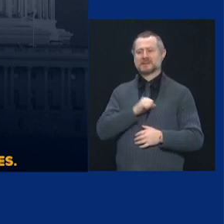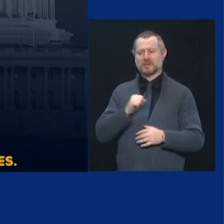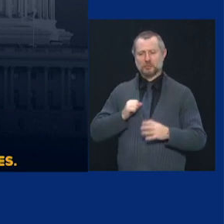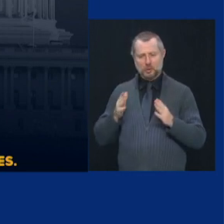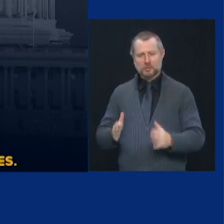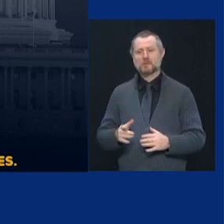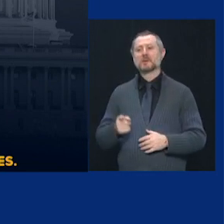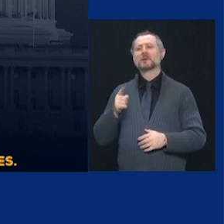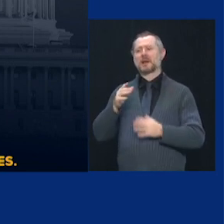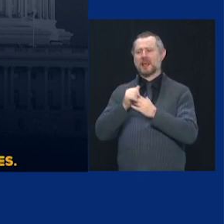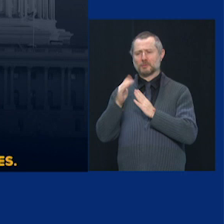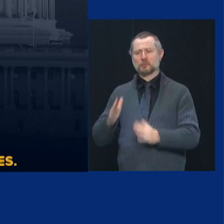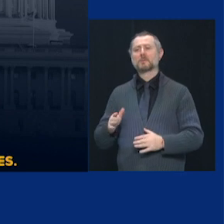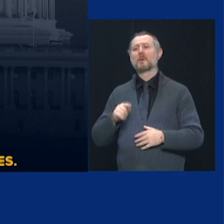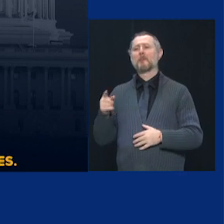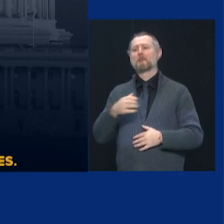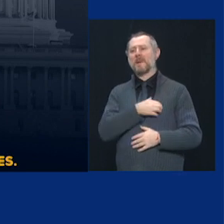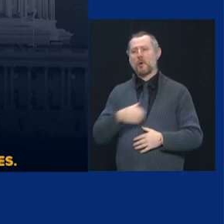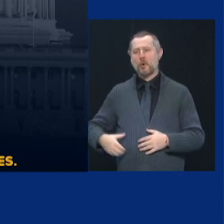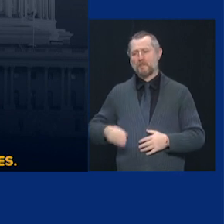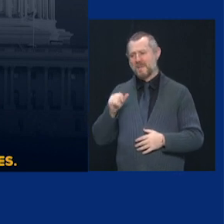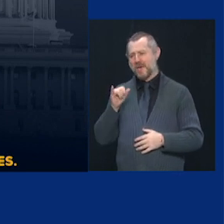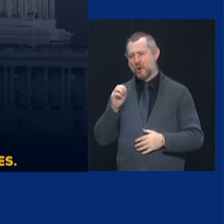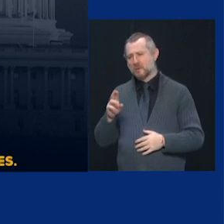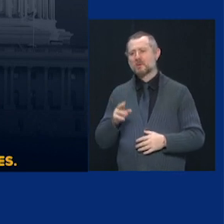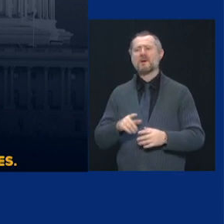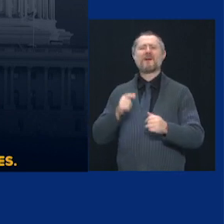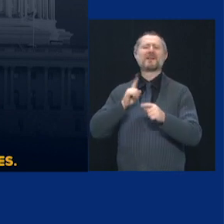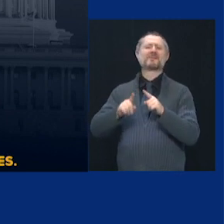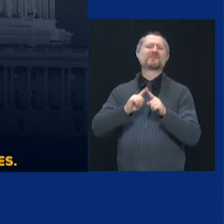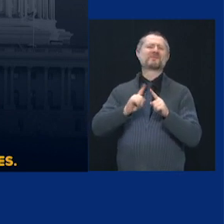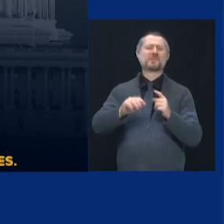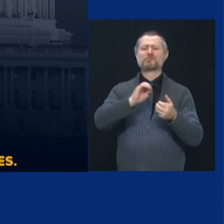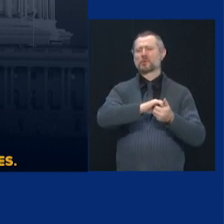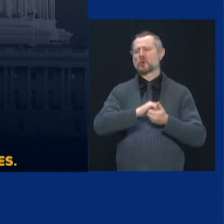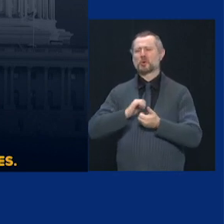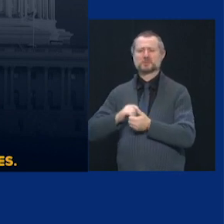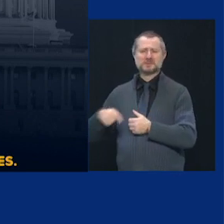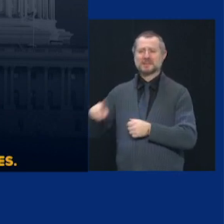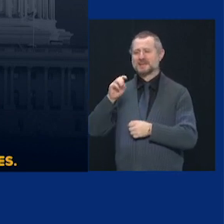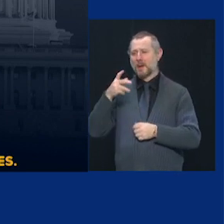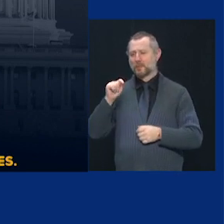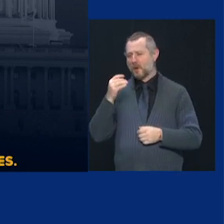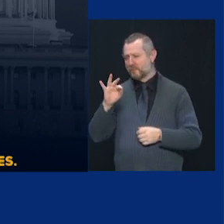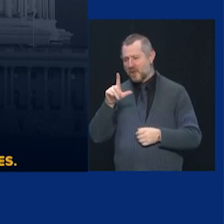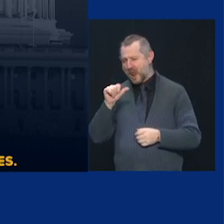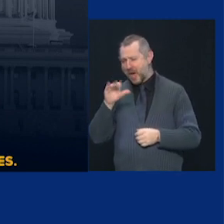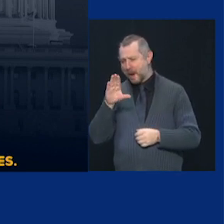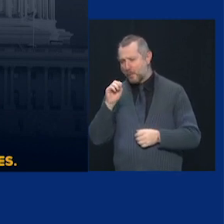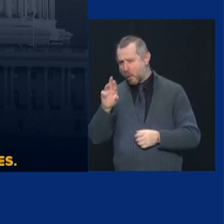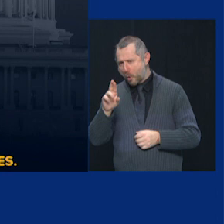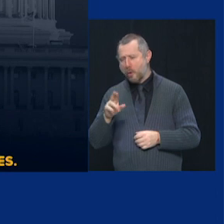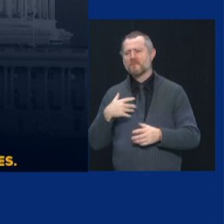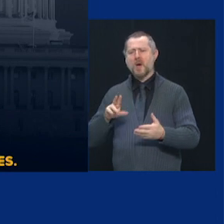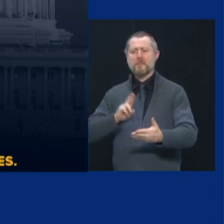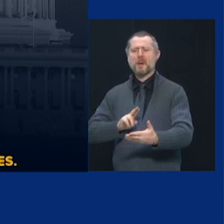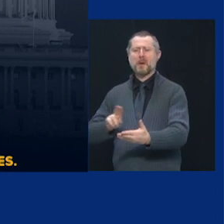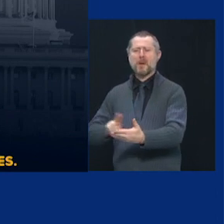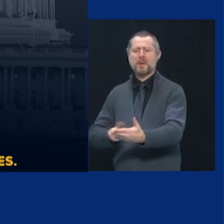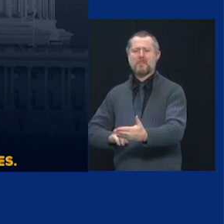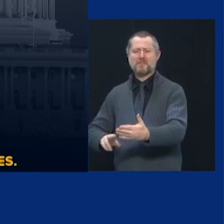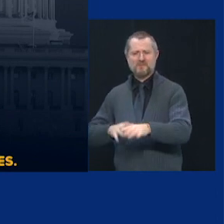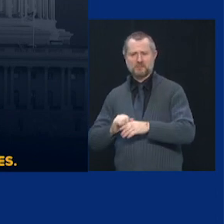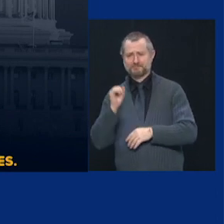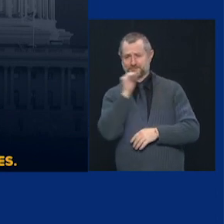we need federal aid, period. We have been very good at dealing